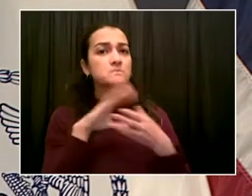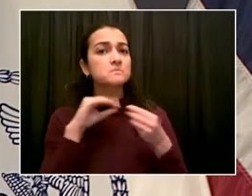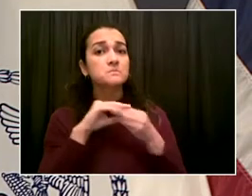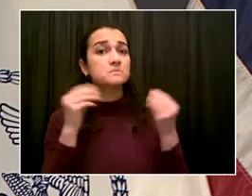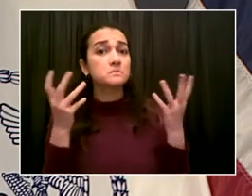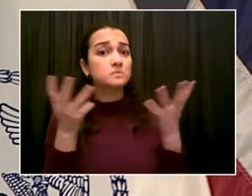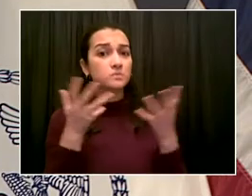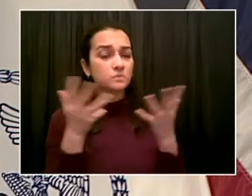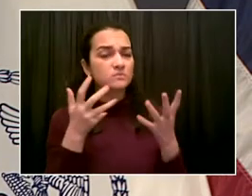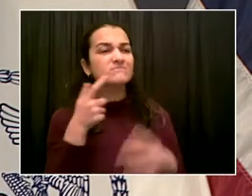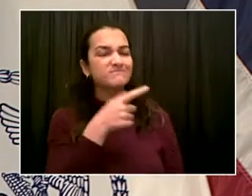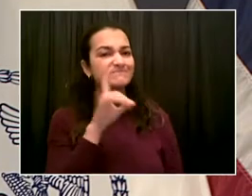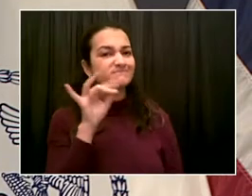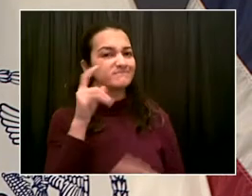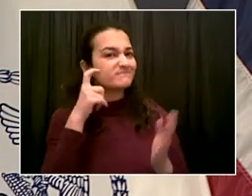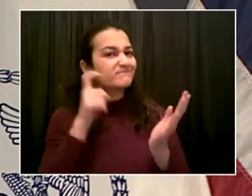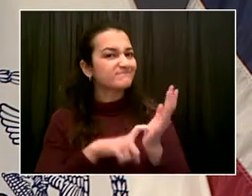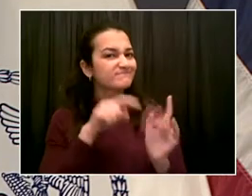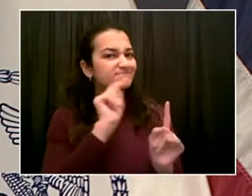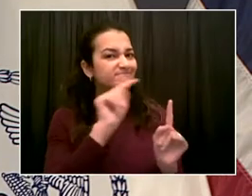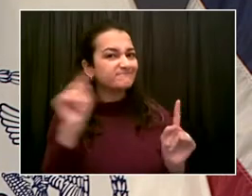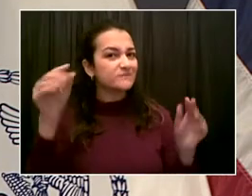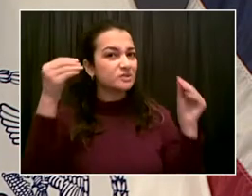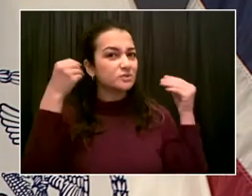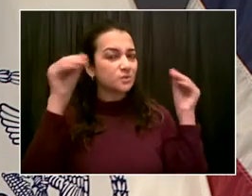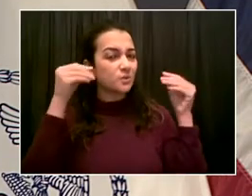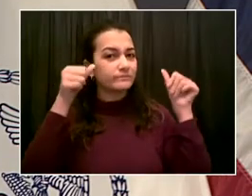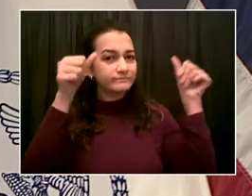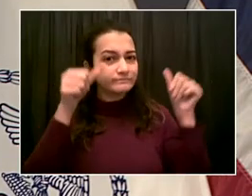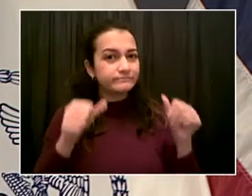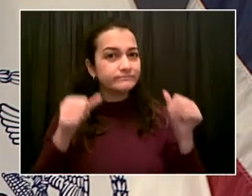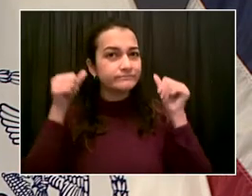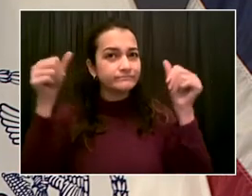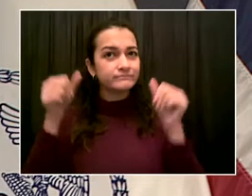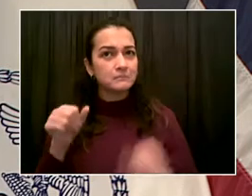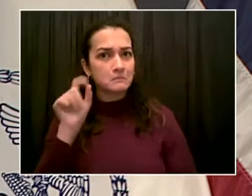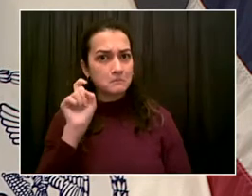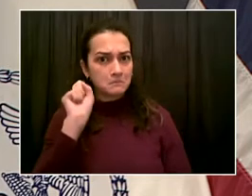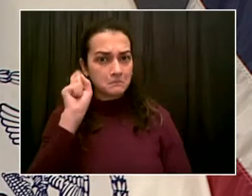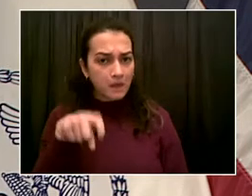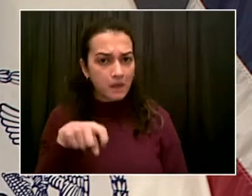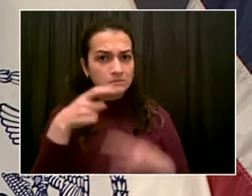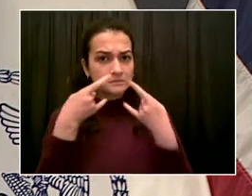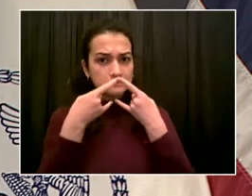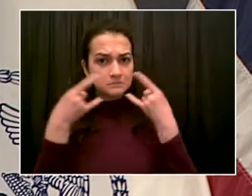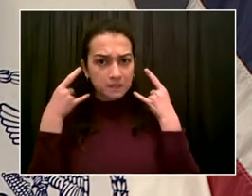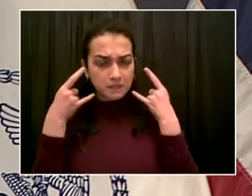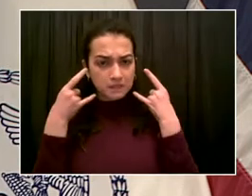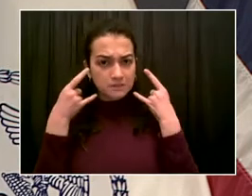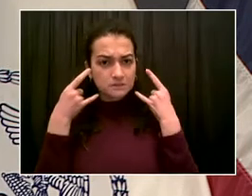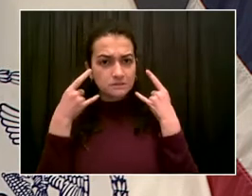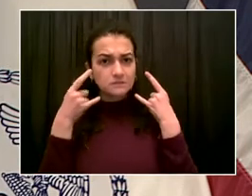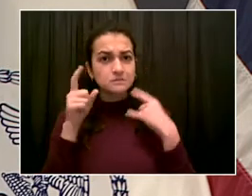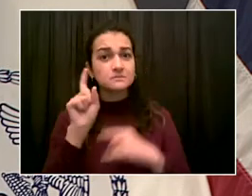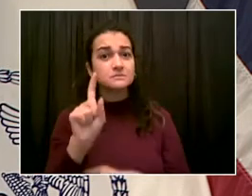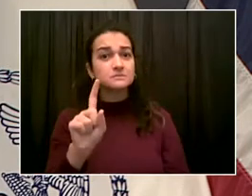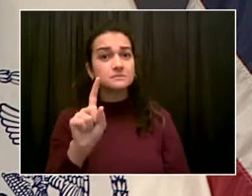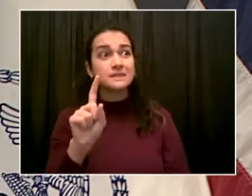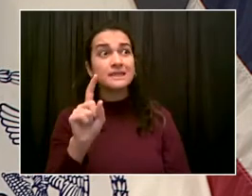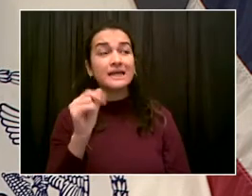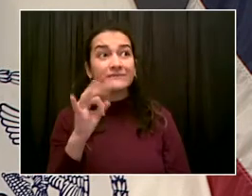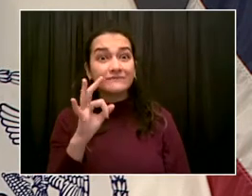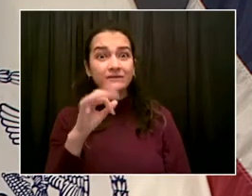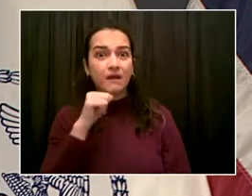you must wear a mask if you're not vaccinated. So I'm just wondering if his recommendation today is saying